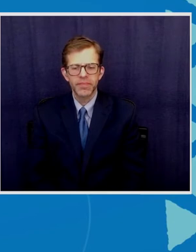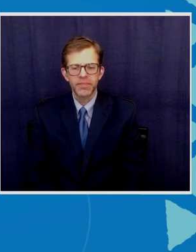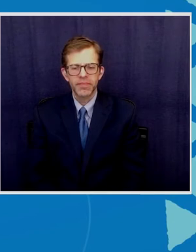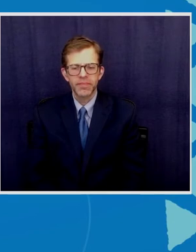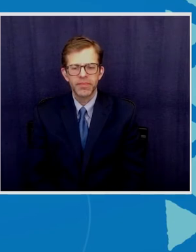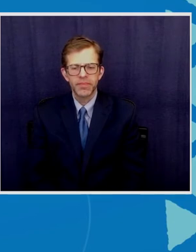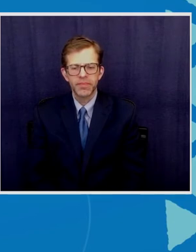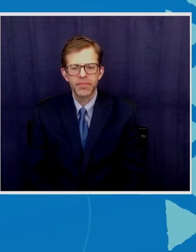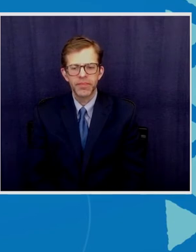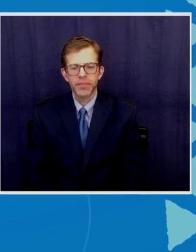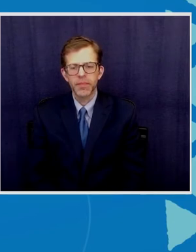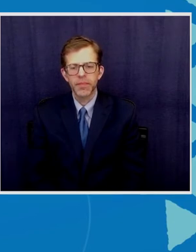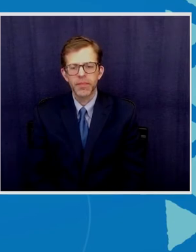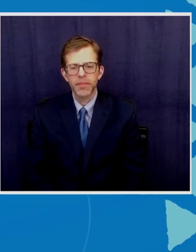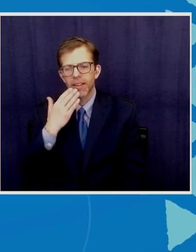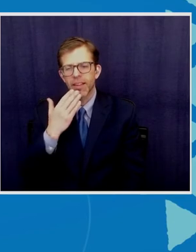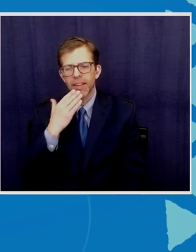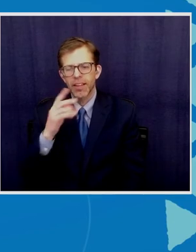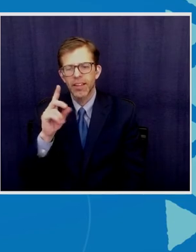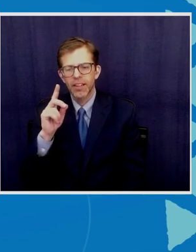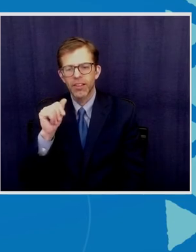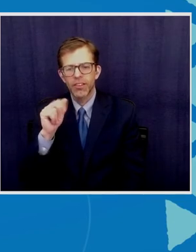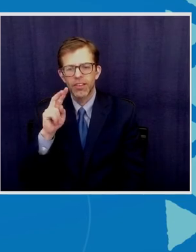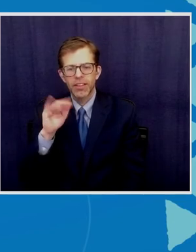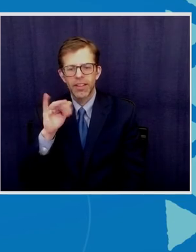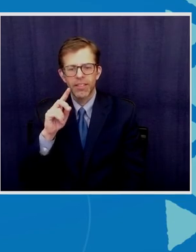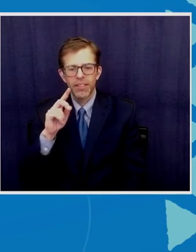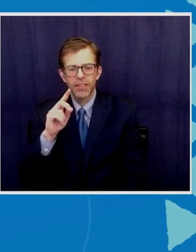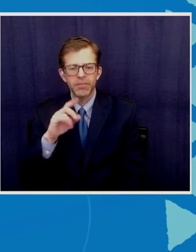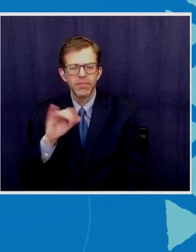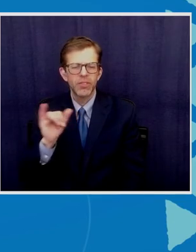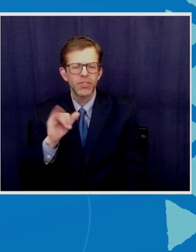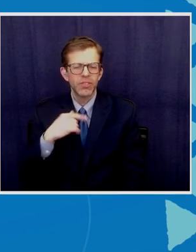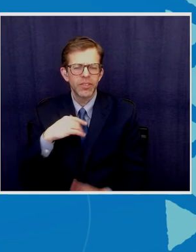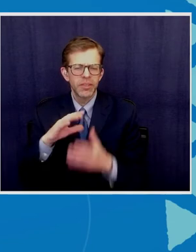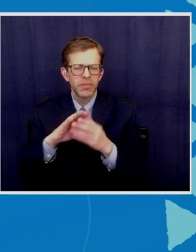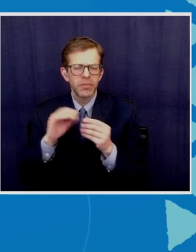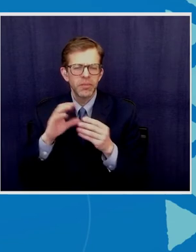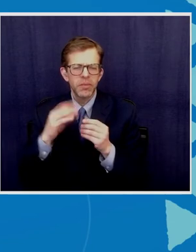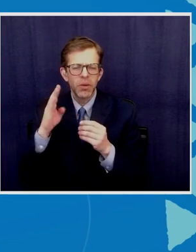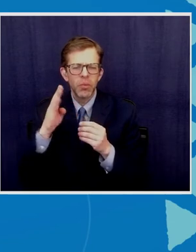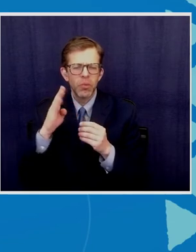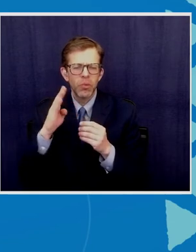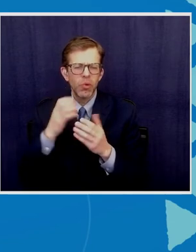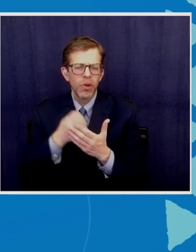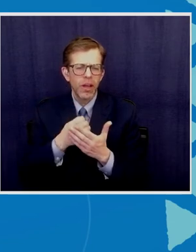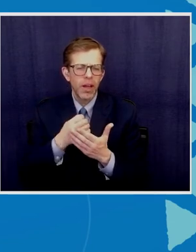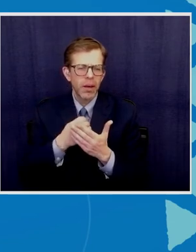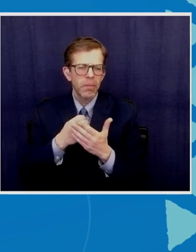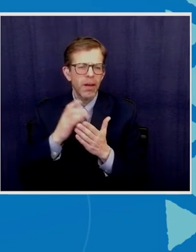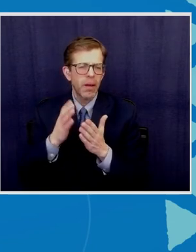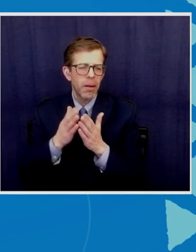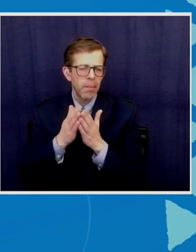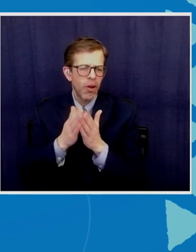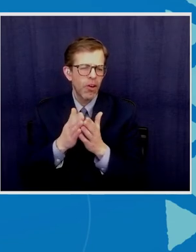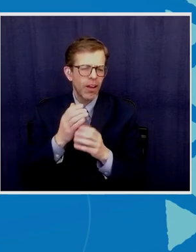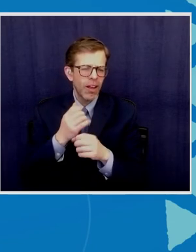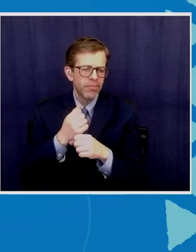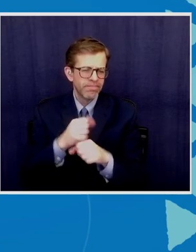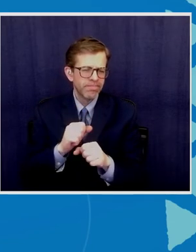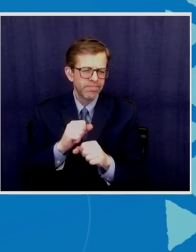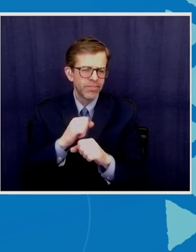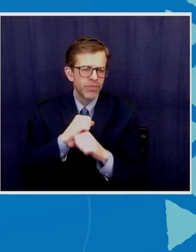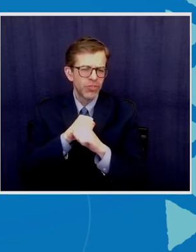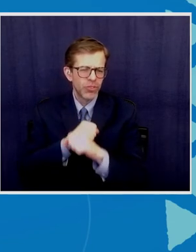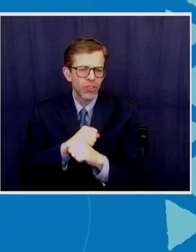Thank you David. And also linking this Blue Economy and the Maritime Safety and highlighting the importance of involving